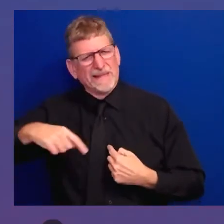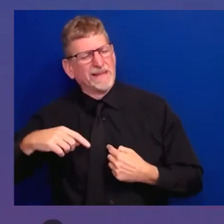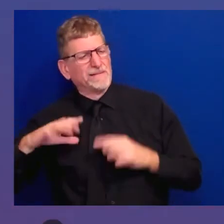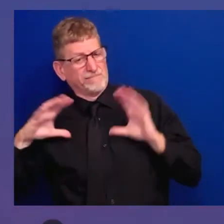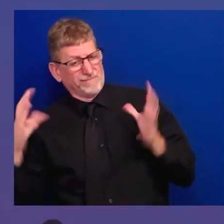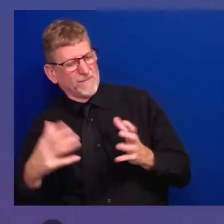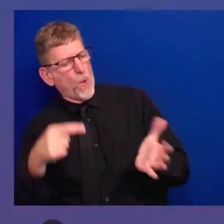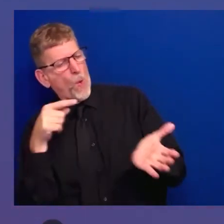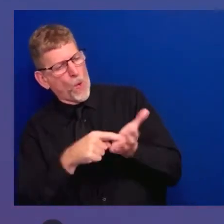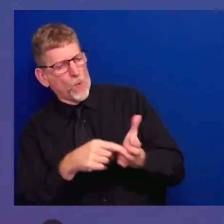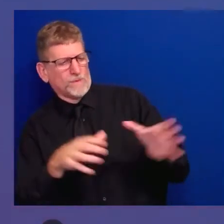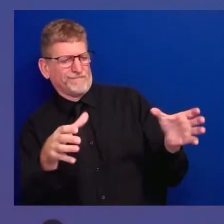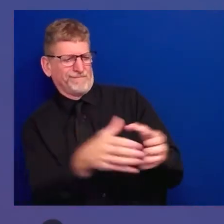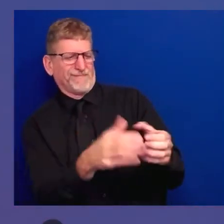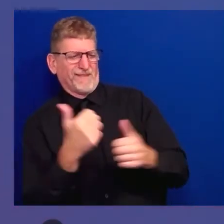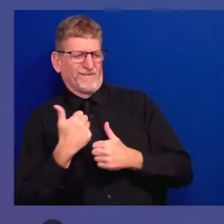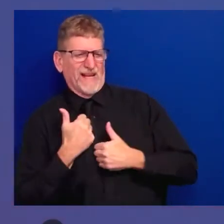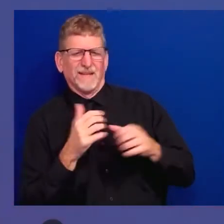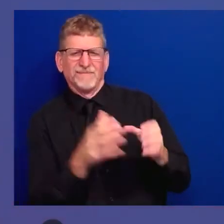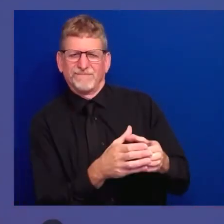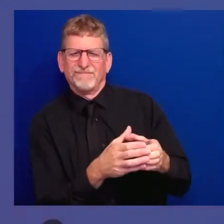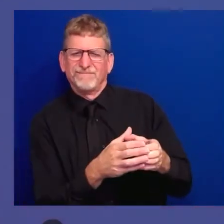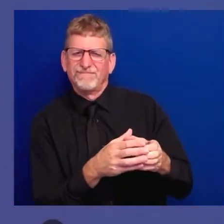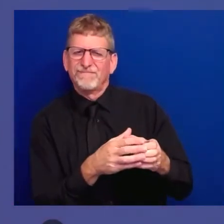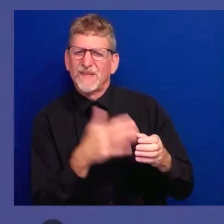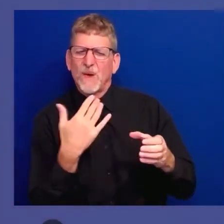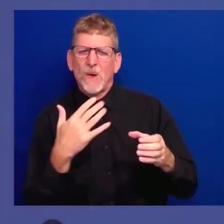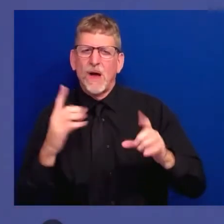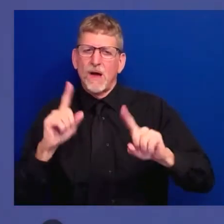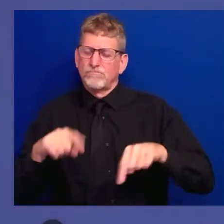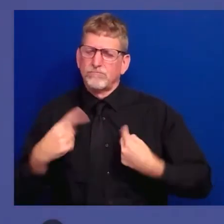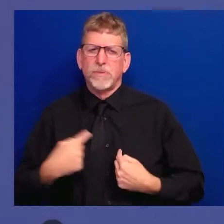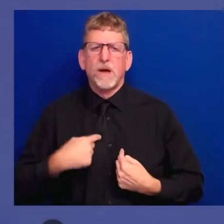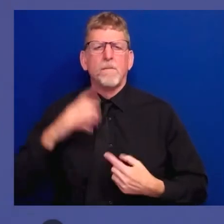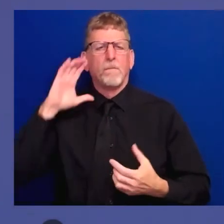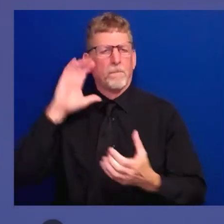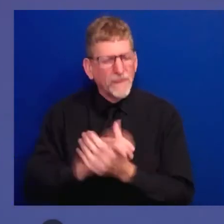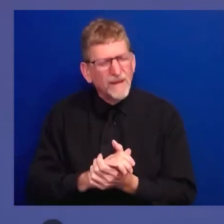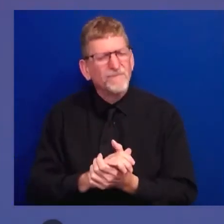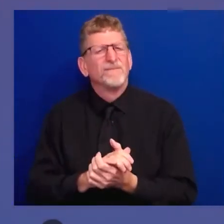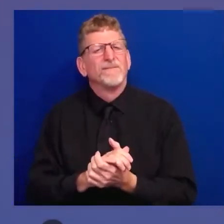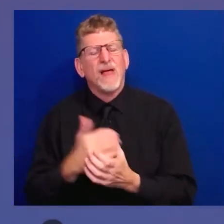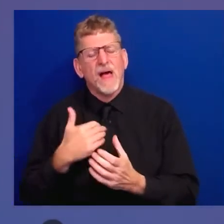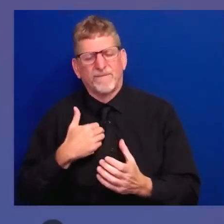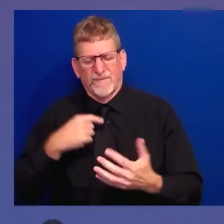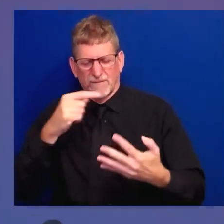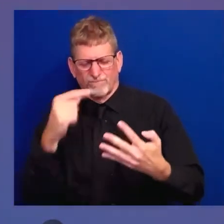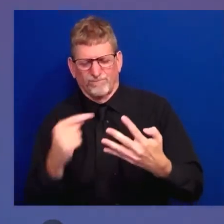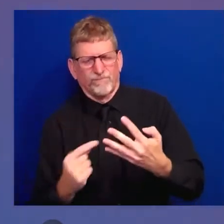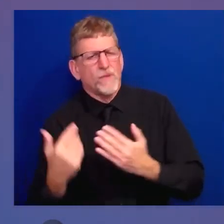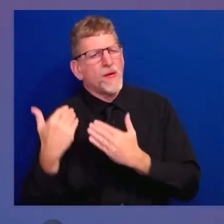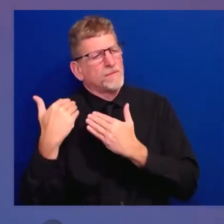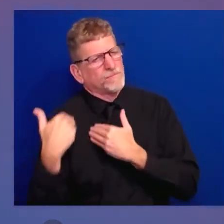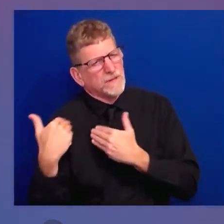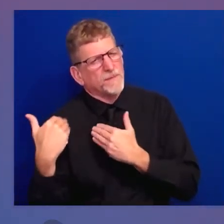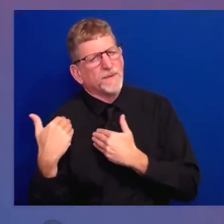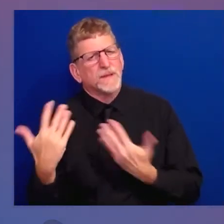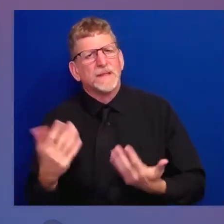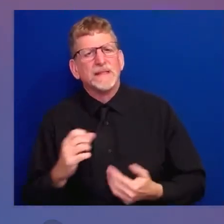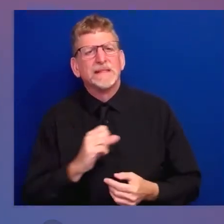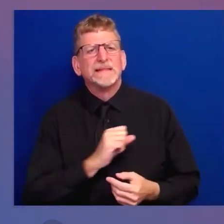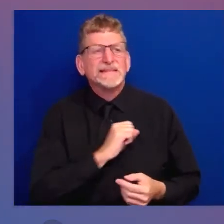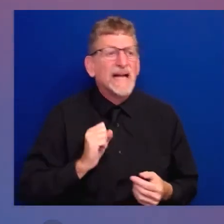I was a young senator, we have many obligations in the United States Senate, United States Congress, President of the United States,